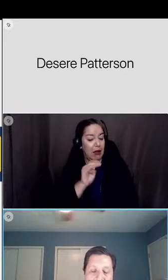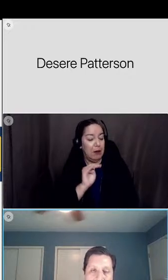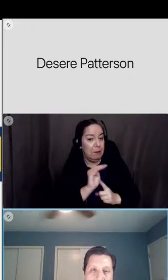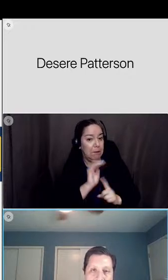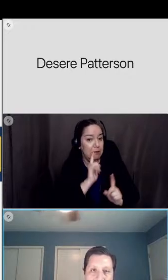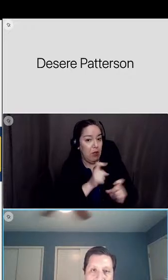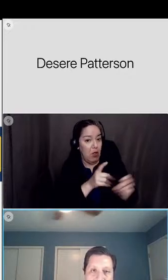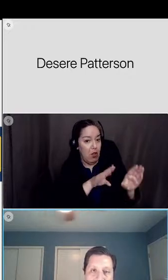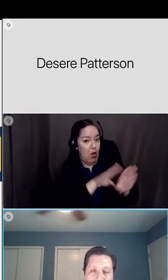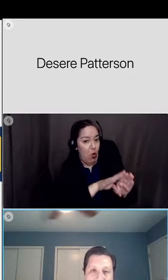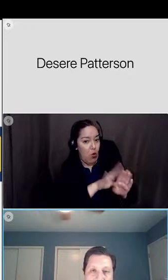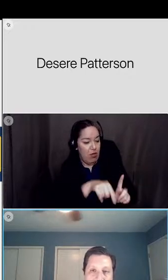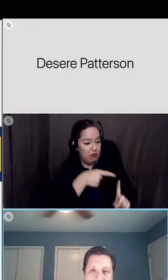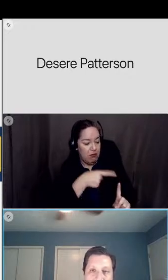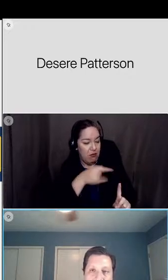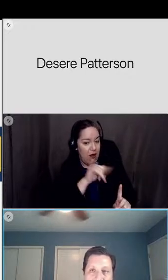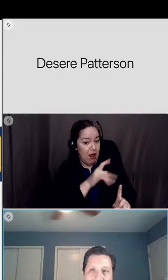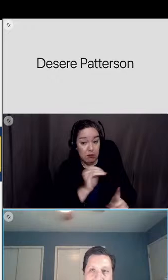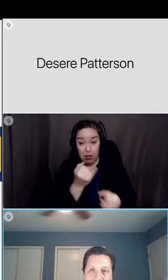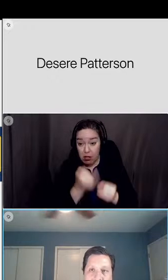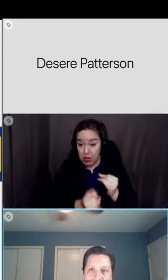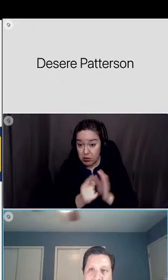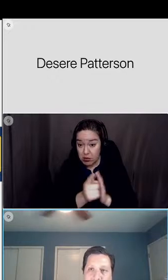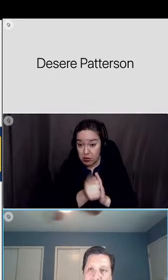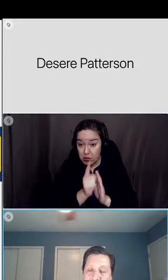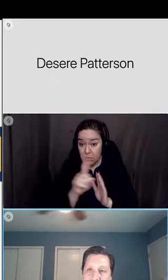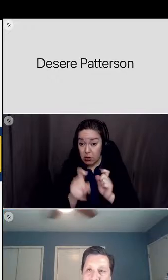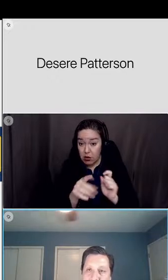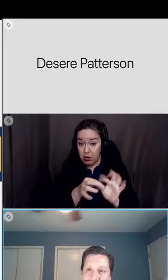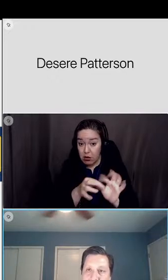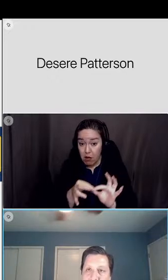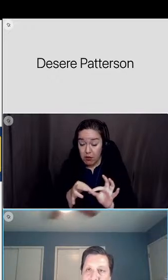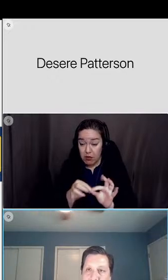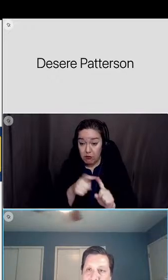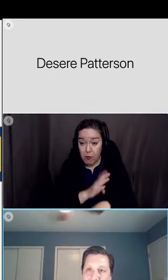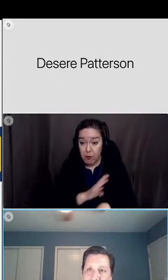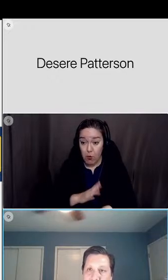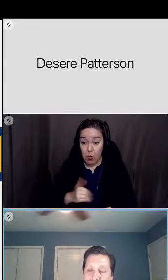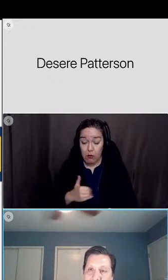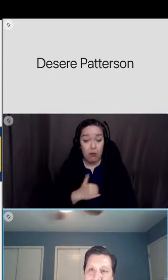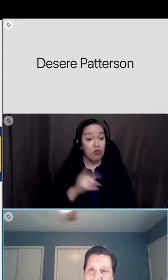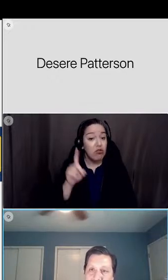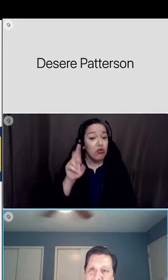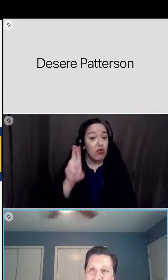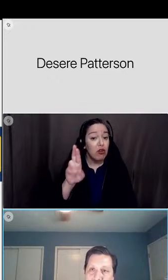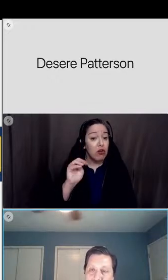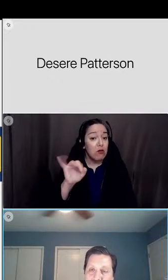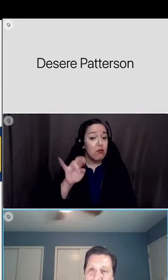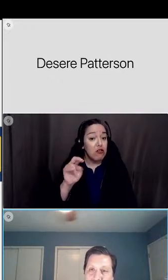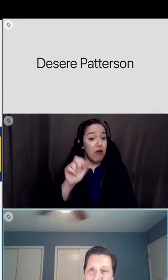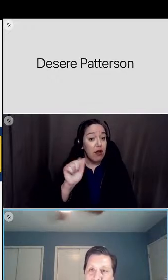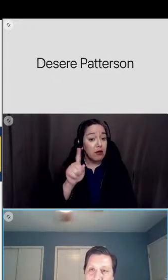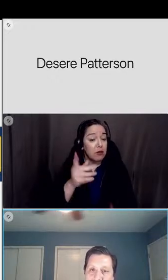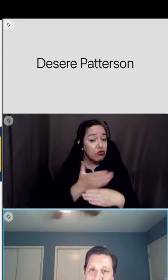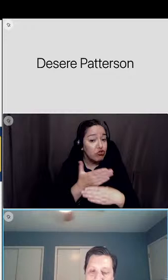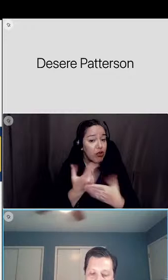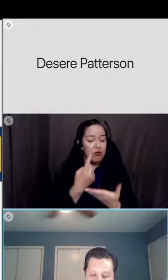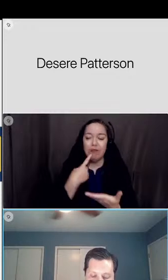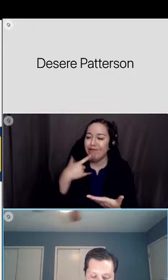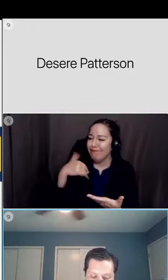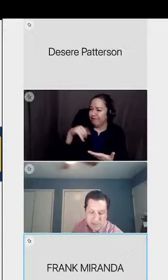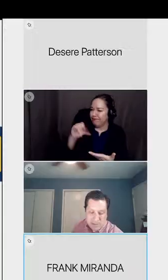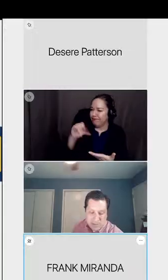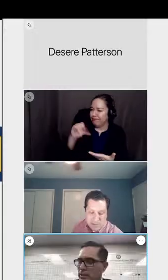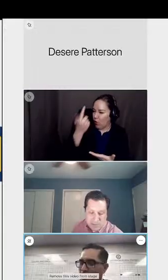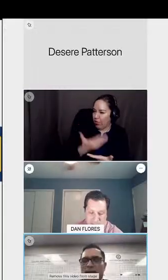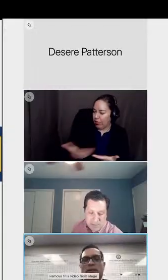comments from from board members dr miranda would you like to to share something i you know just one i just i